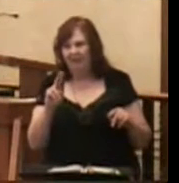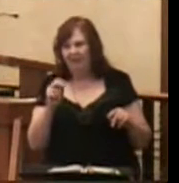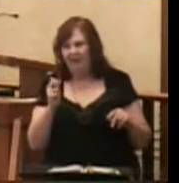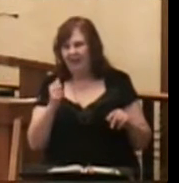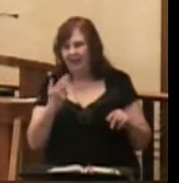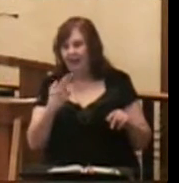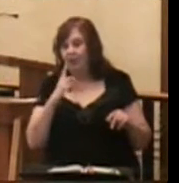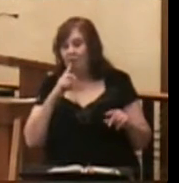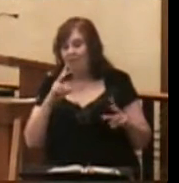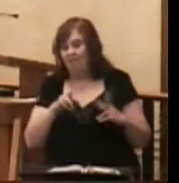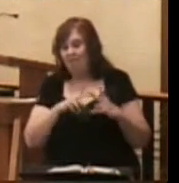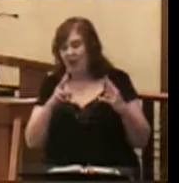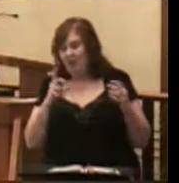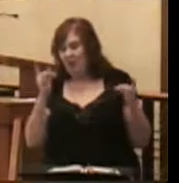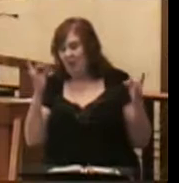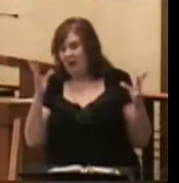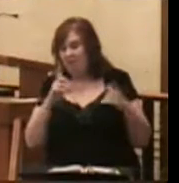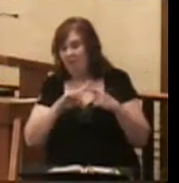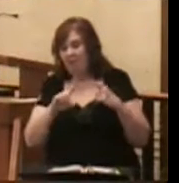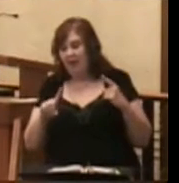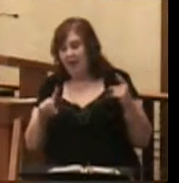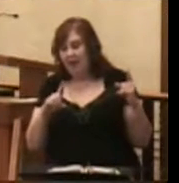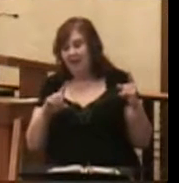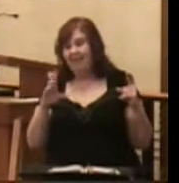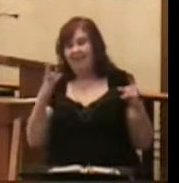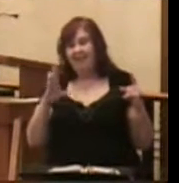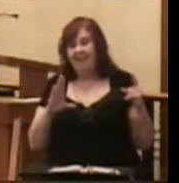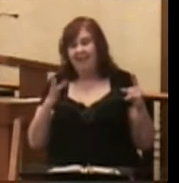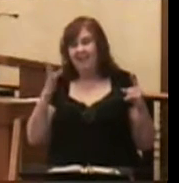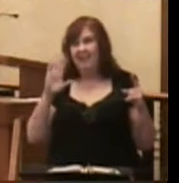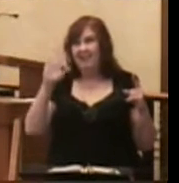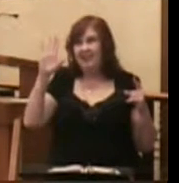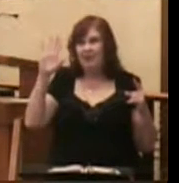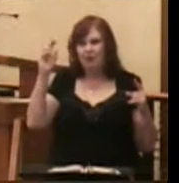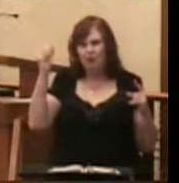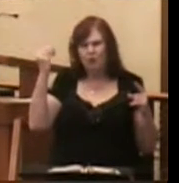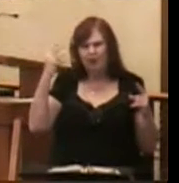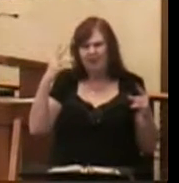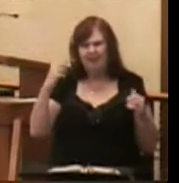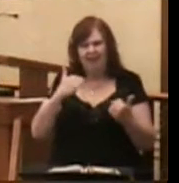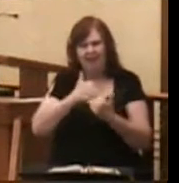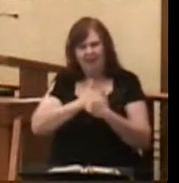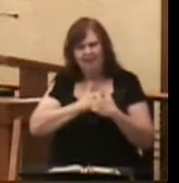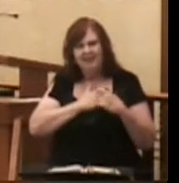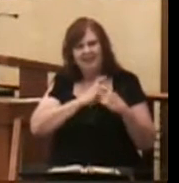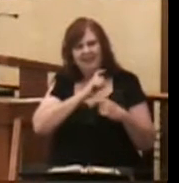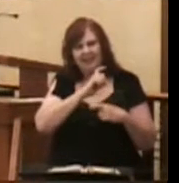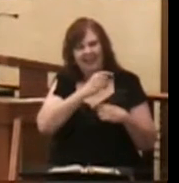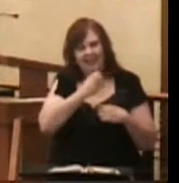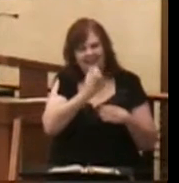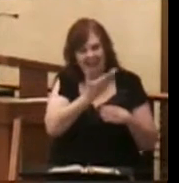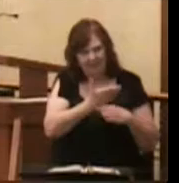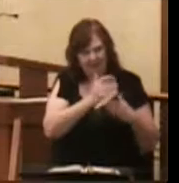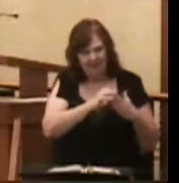chance. And yet God, in God's grace and love, gives them that chance.